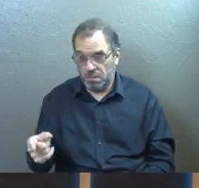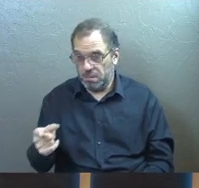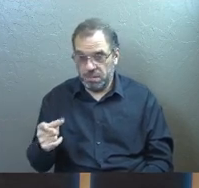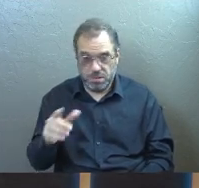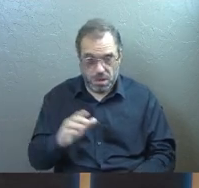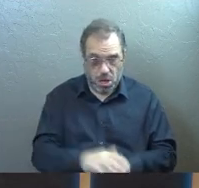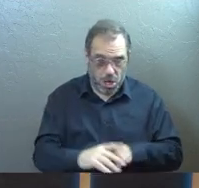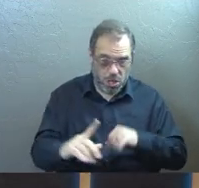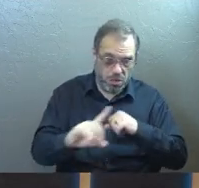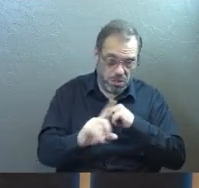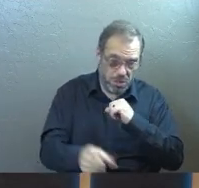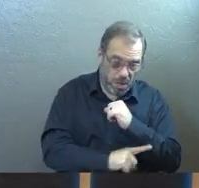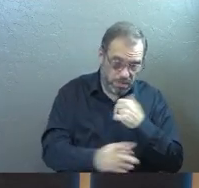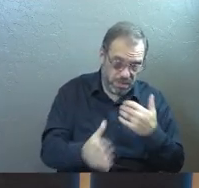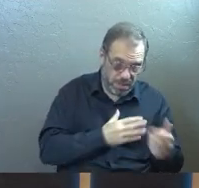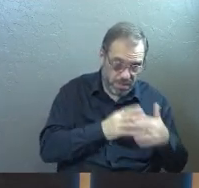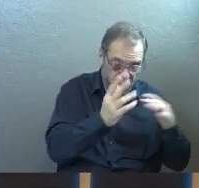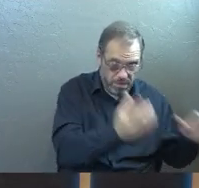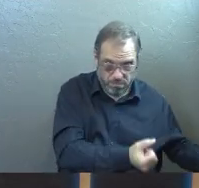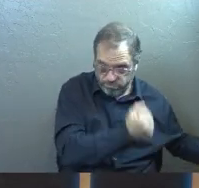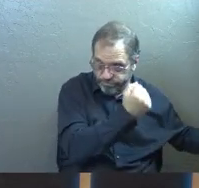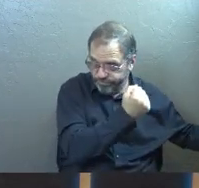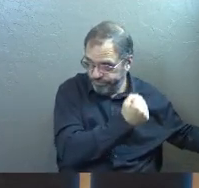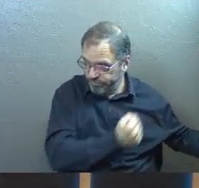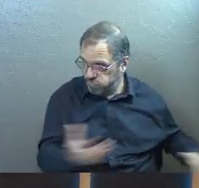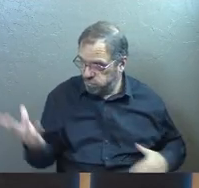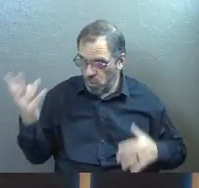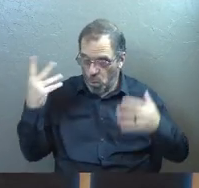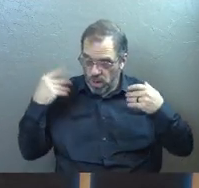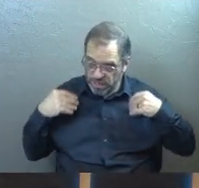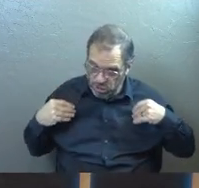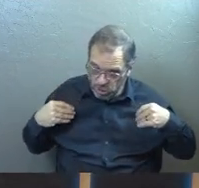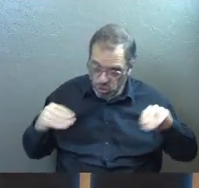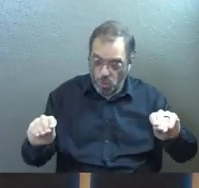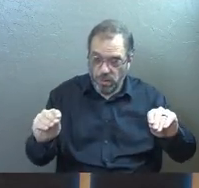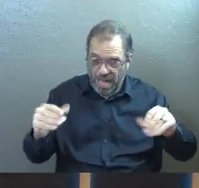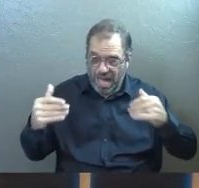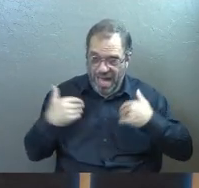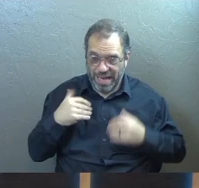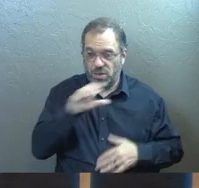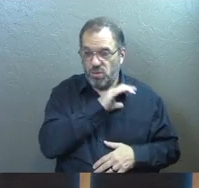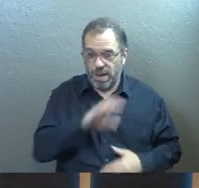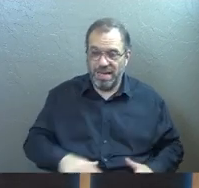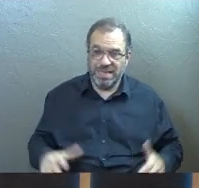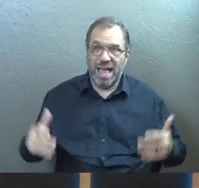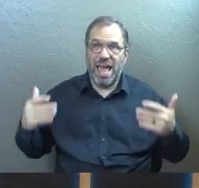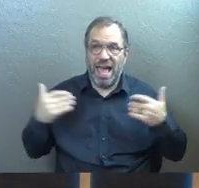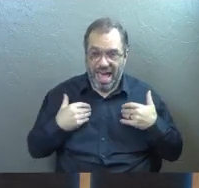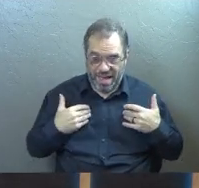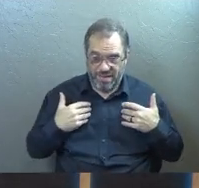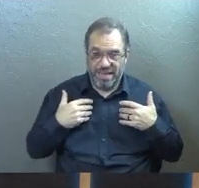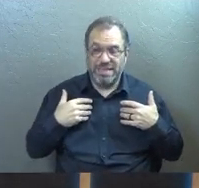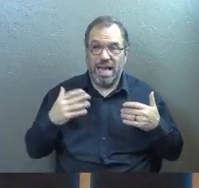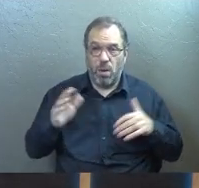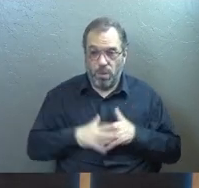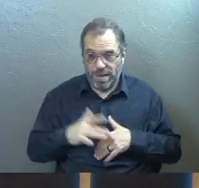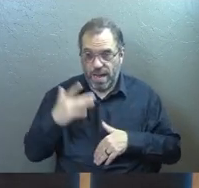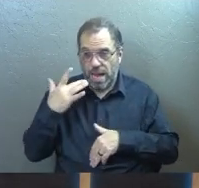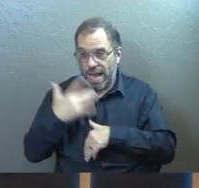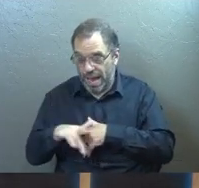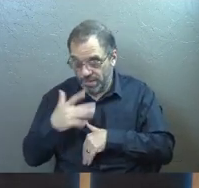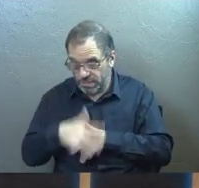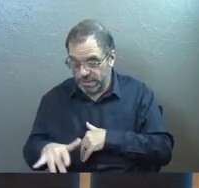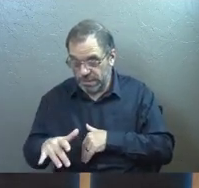all on the garbage pile. Anyway, I sold it all so that I could have Christ. And when I look at empty